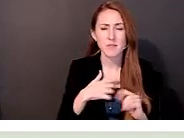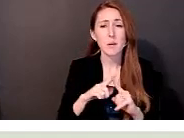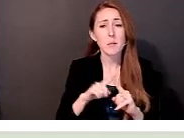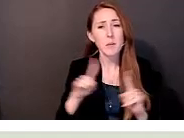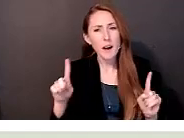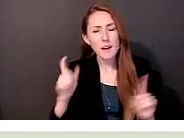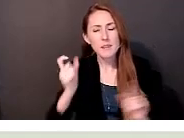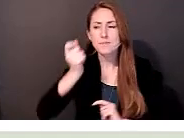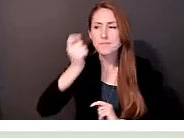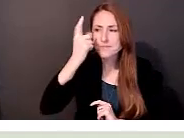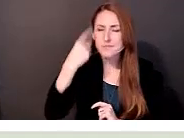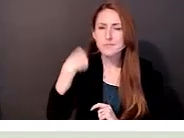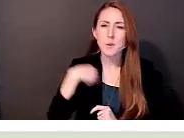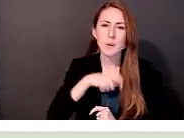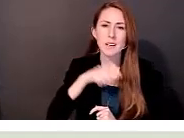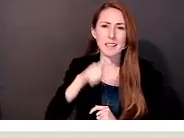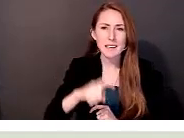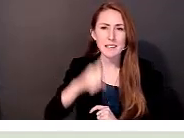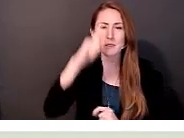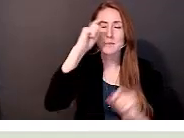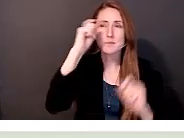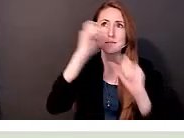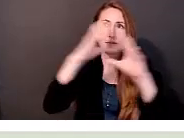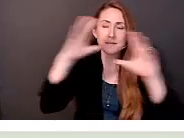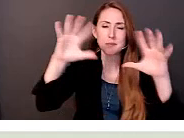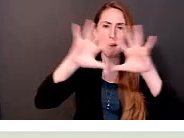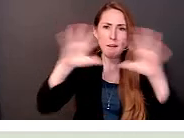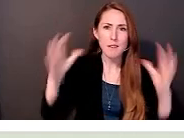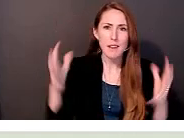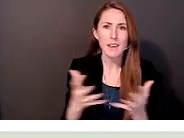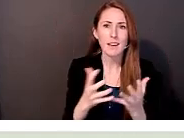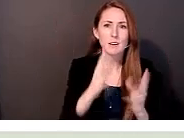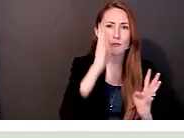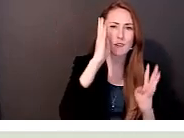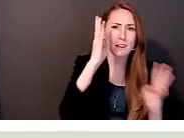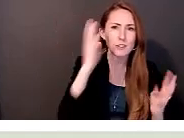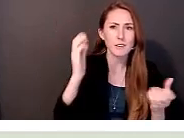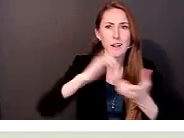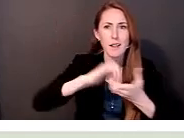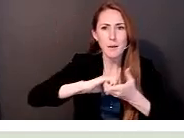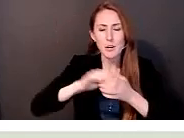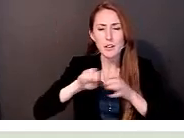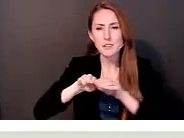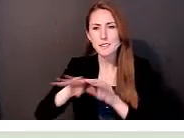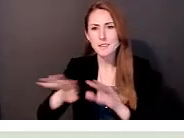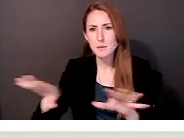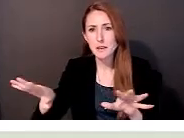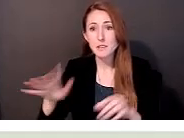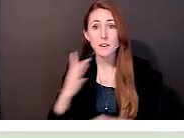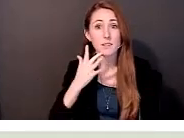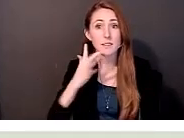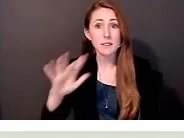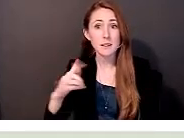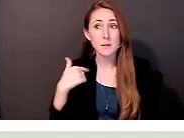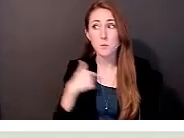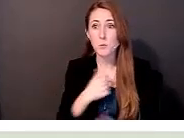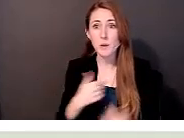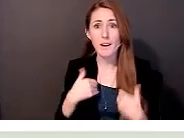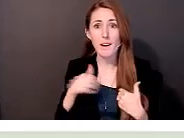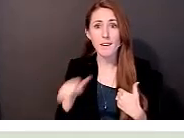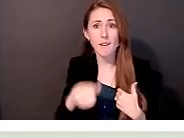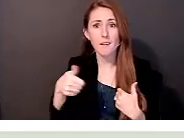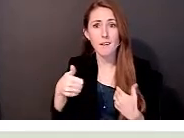of creation, collaboration and dissemination. Fortunately, we got another shot at using the video to